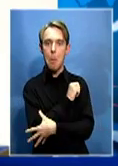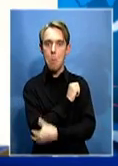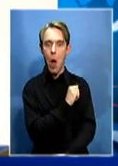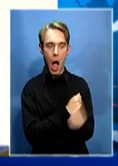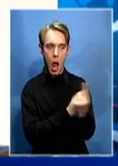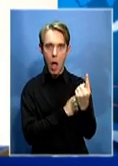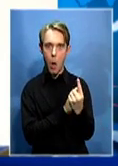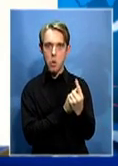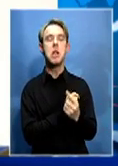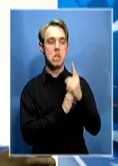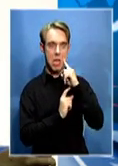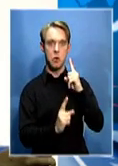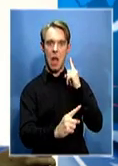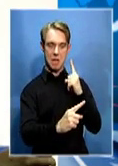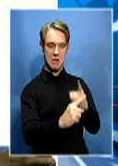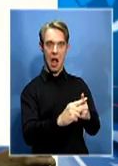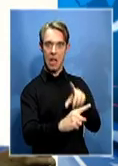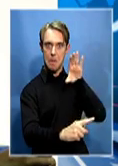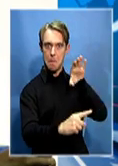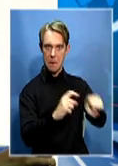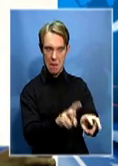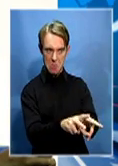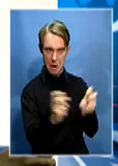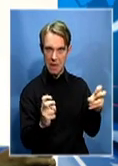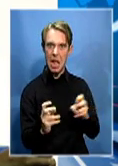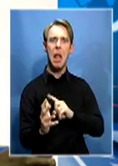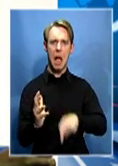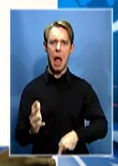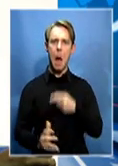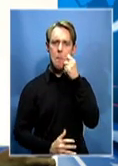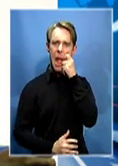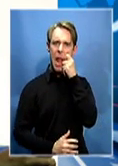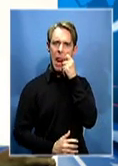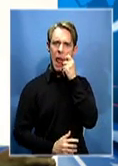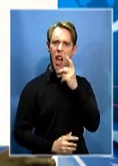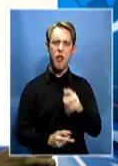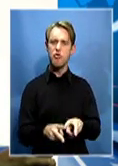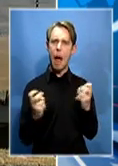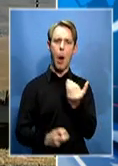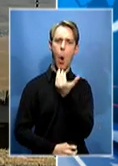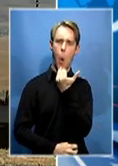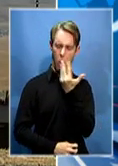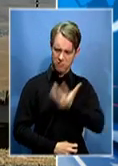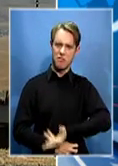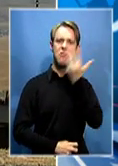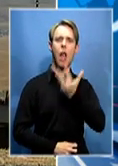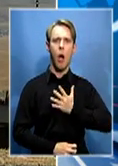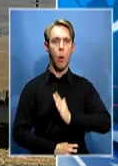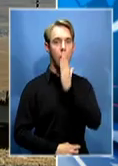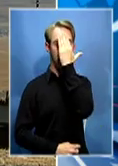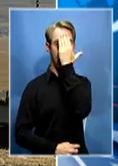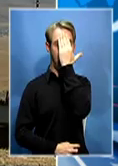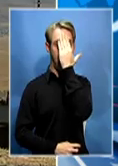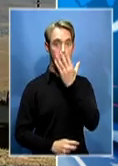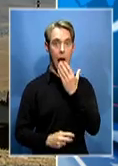and I'm calling the people that claim to be the real men to distend themselves from this. And a large hit